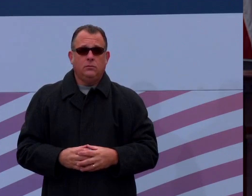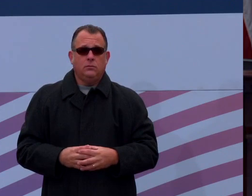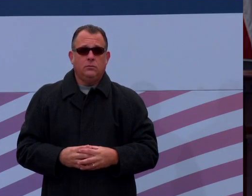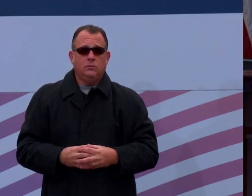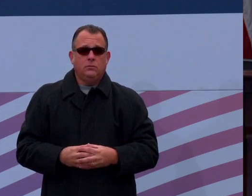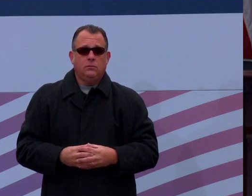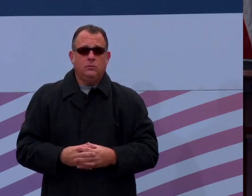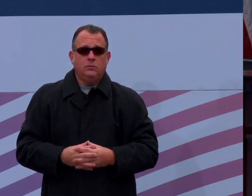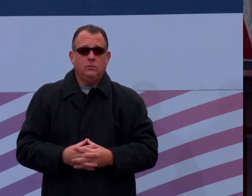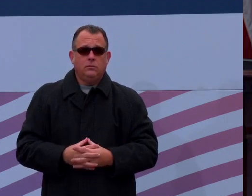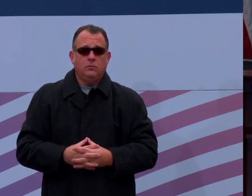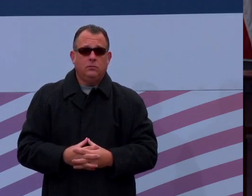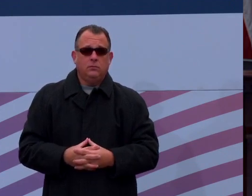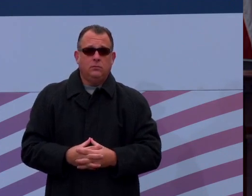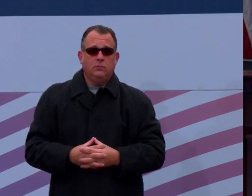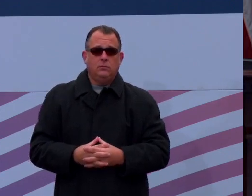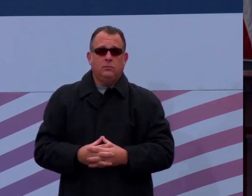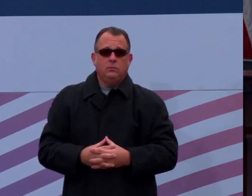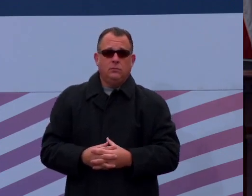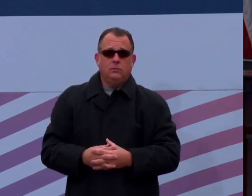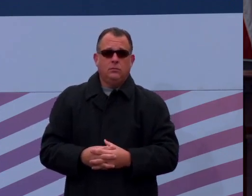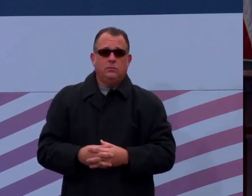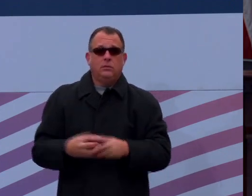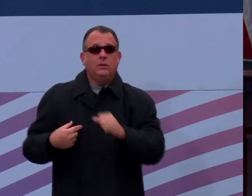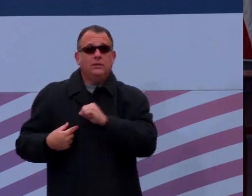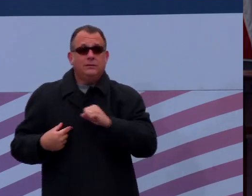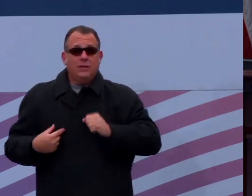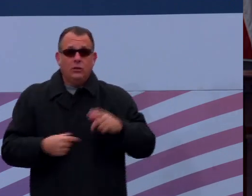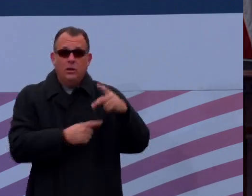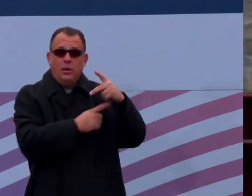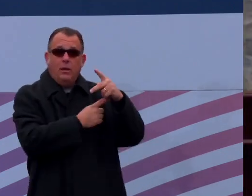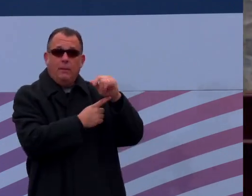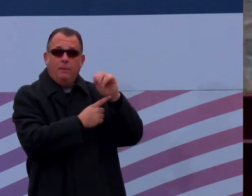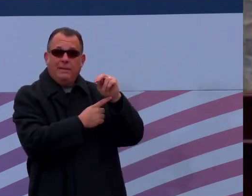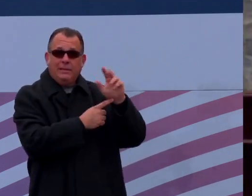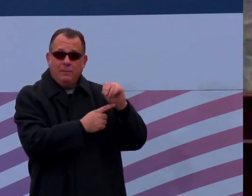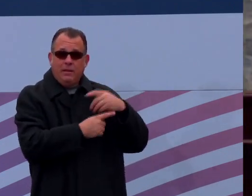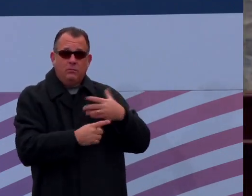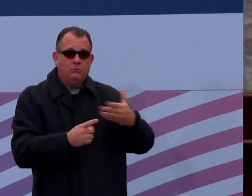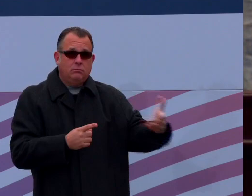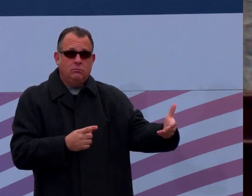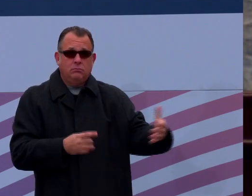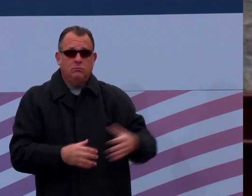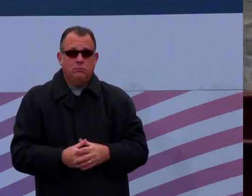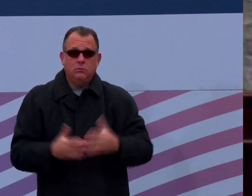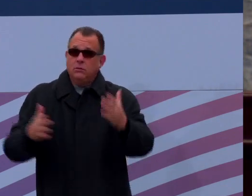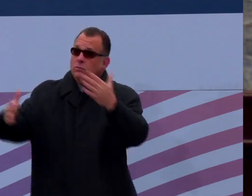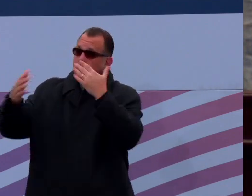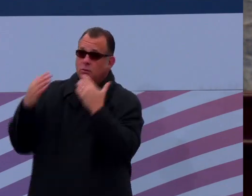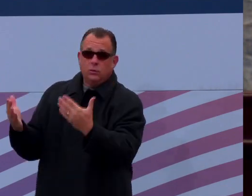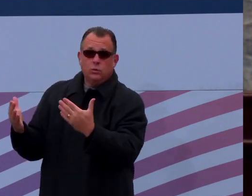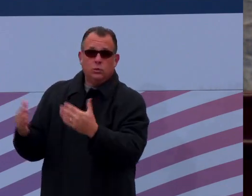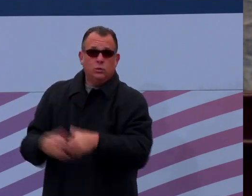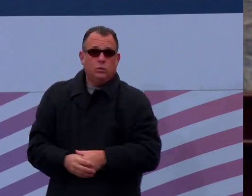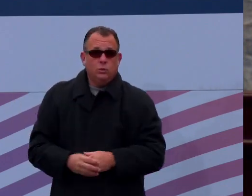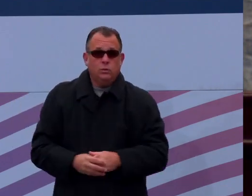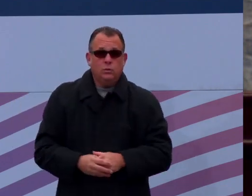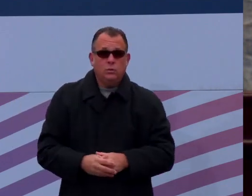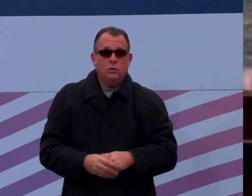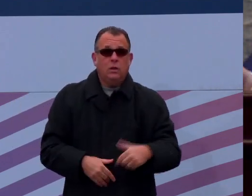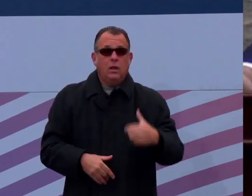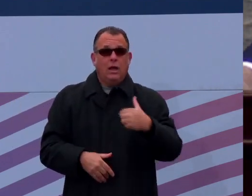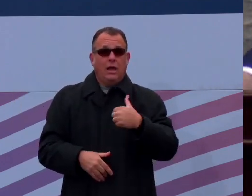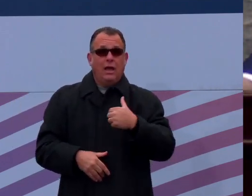The Chair again recognizes Senator Pittman. Thank you, Madam President. Madam President, offer the following resolution